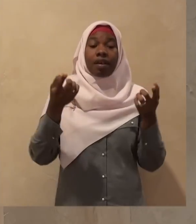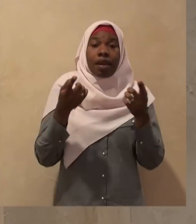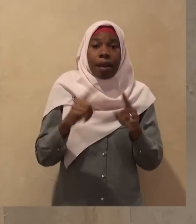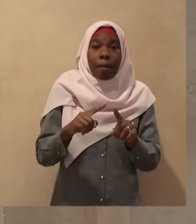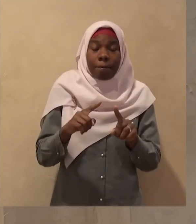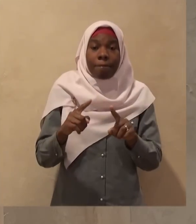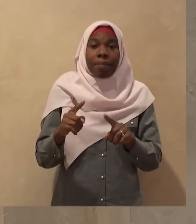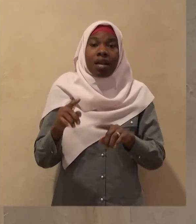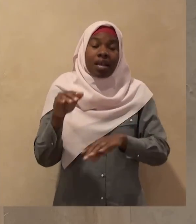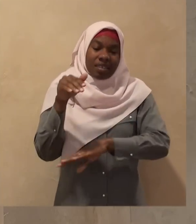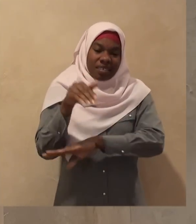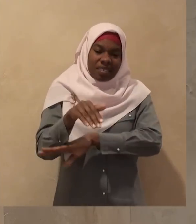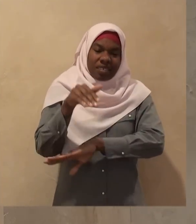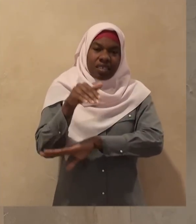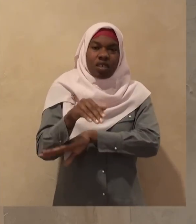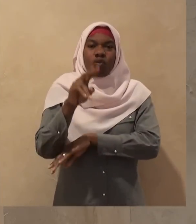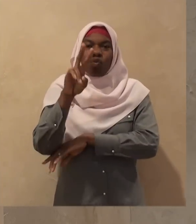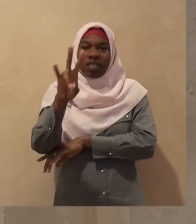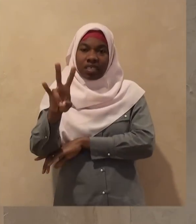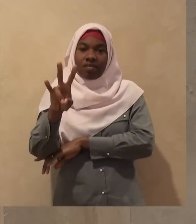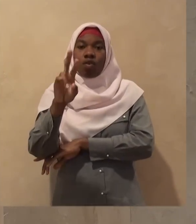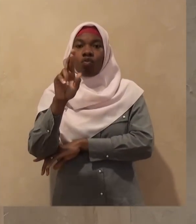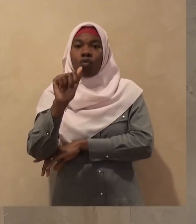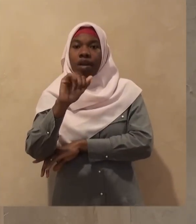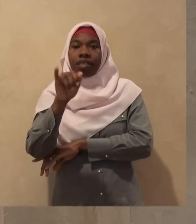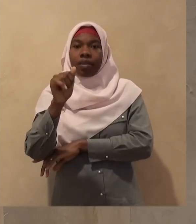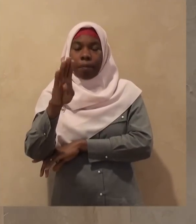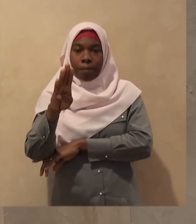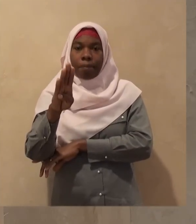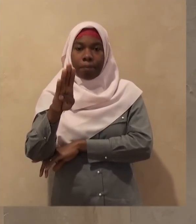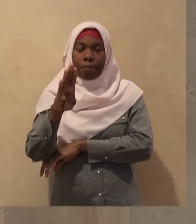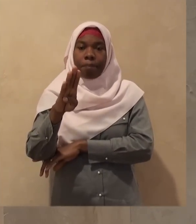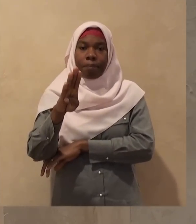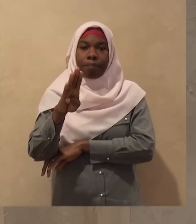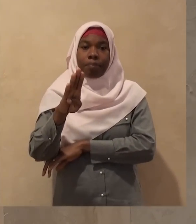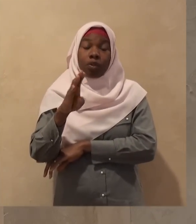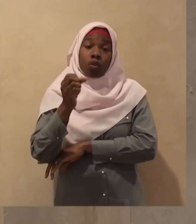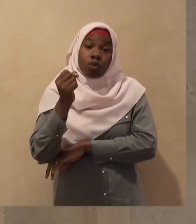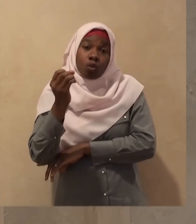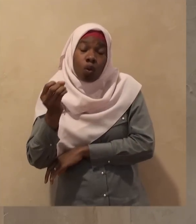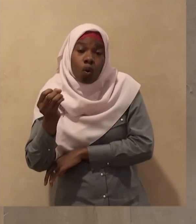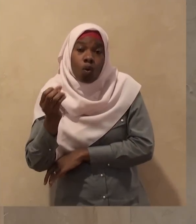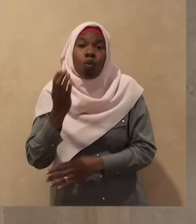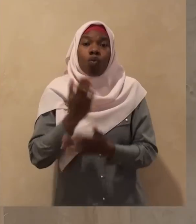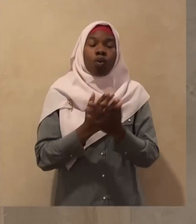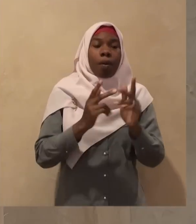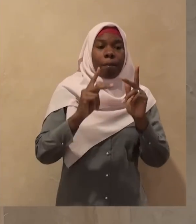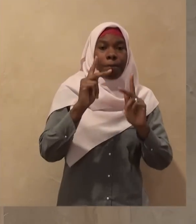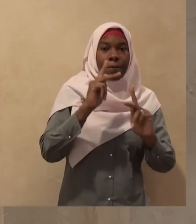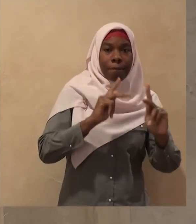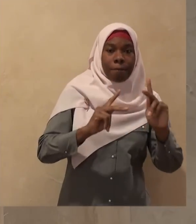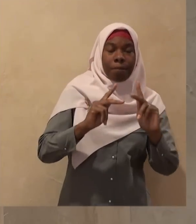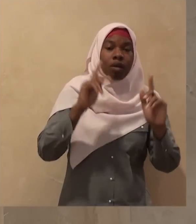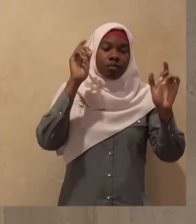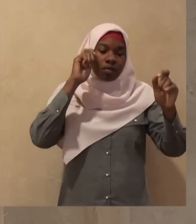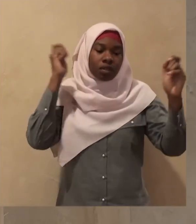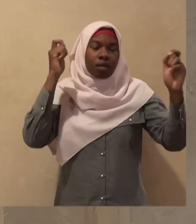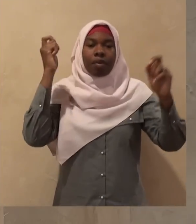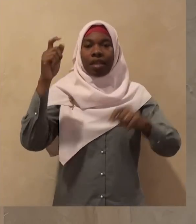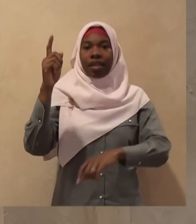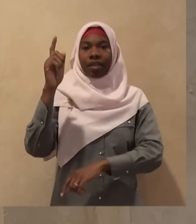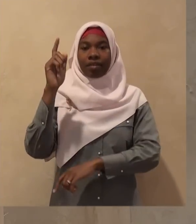and therefore some people celebrate this night as laylat al-mi'raj indeed